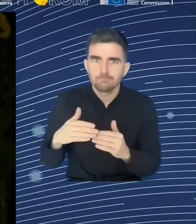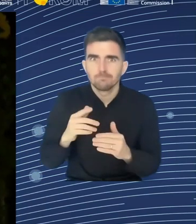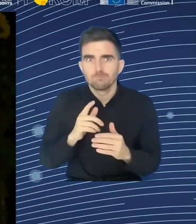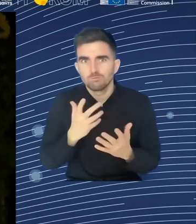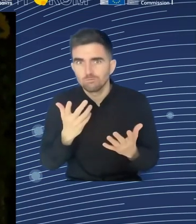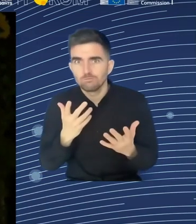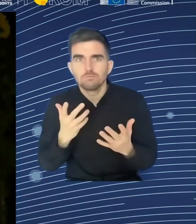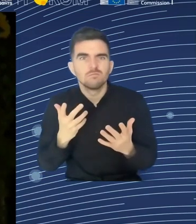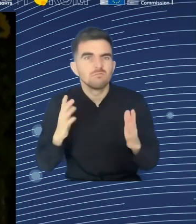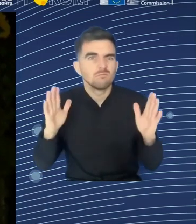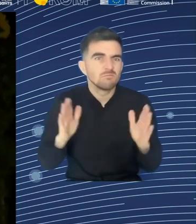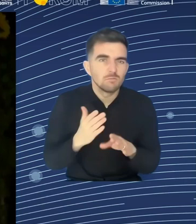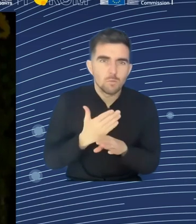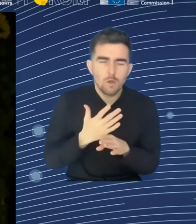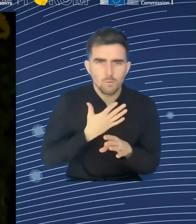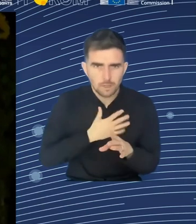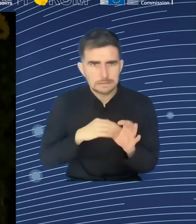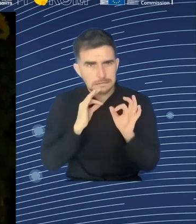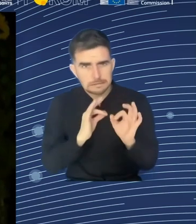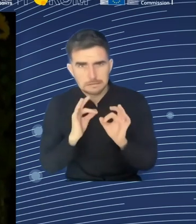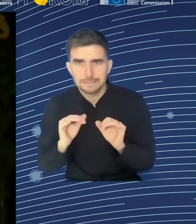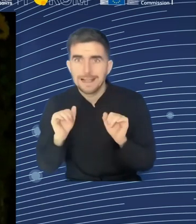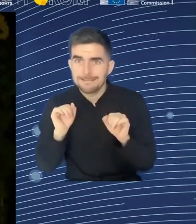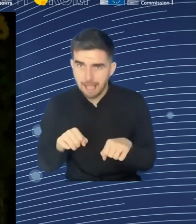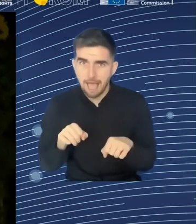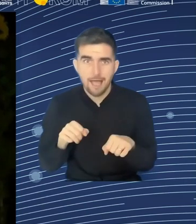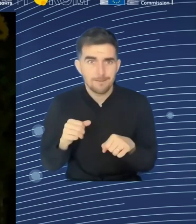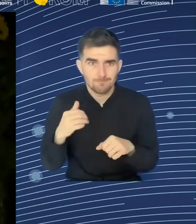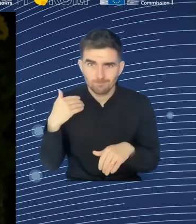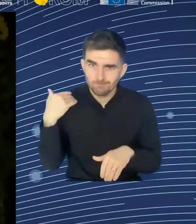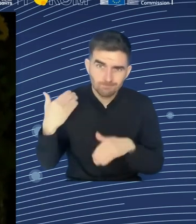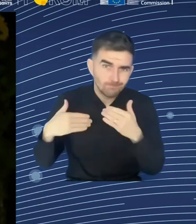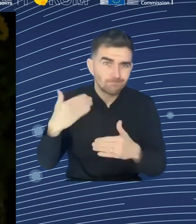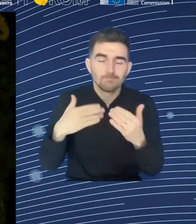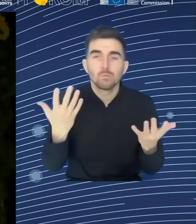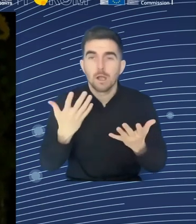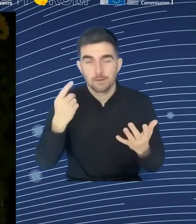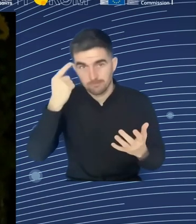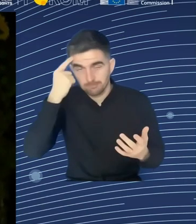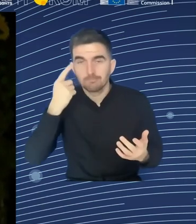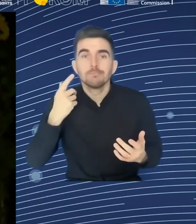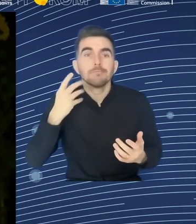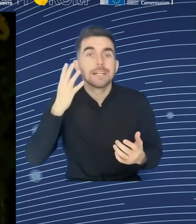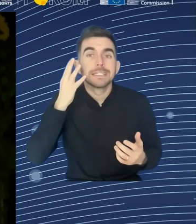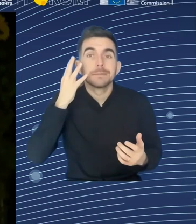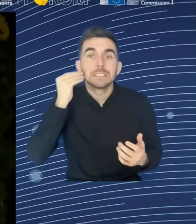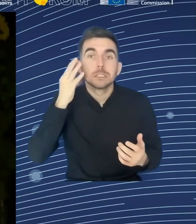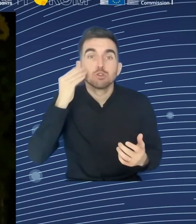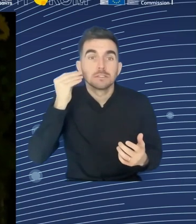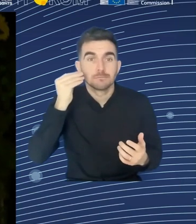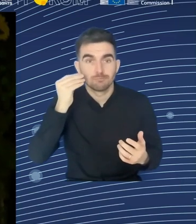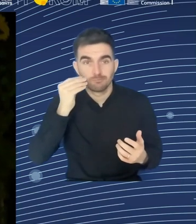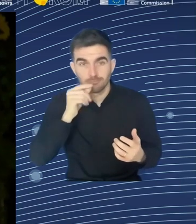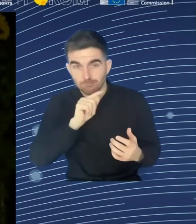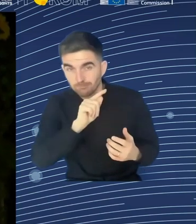and the skills related to it, but also of course to understand the way in which qualifications are set in different countries and